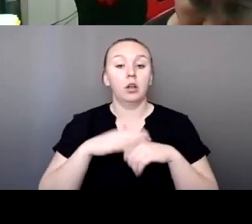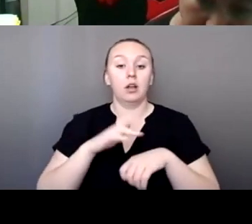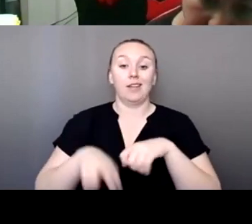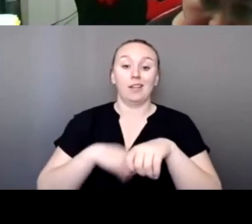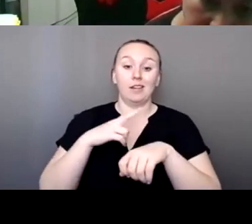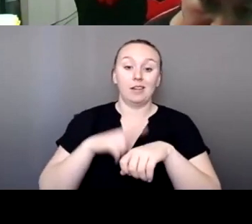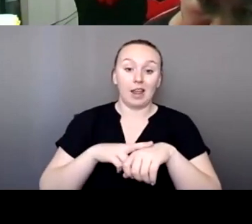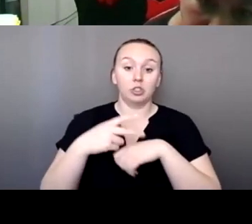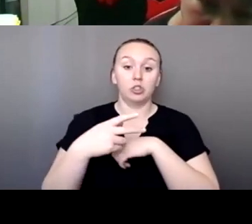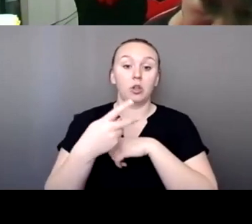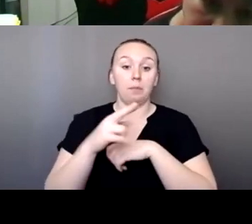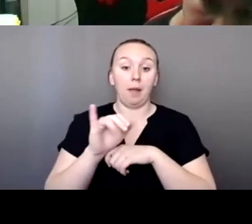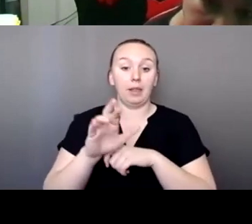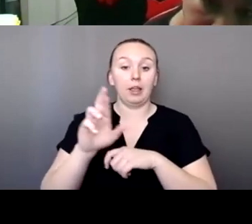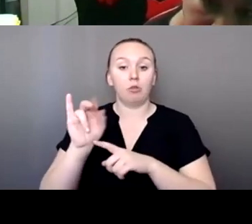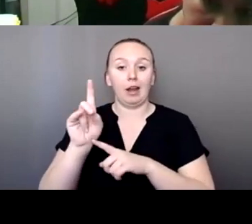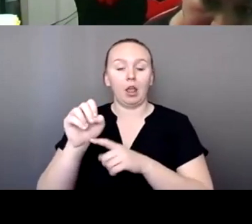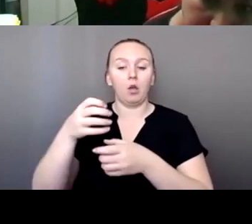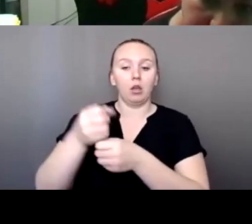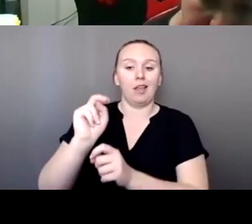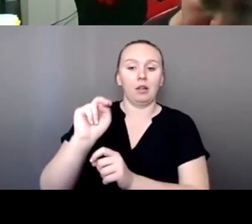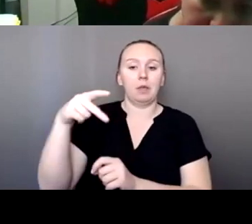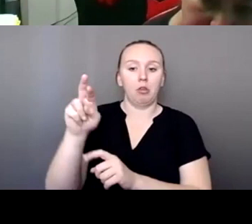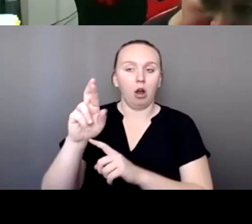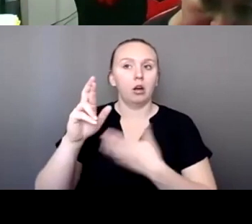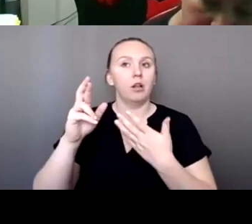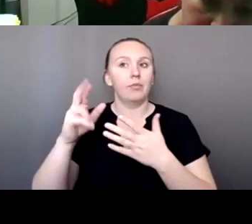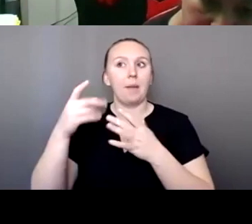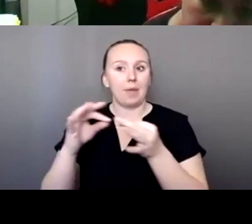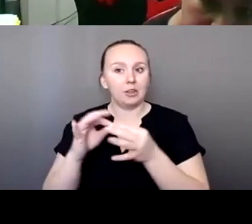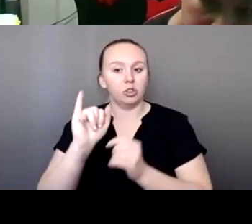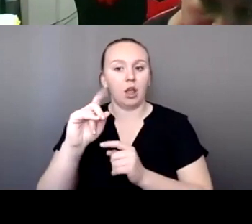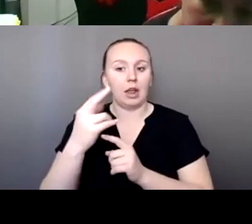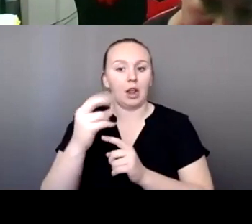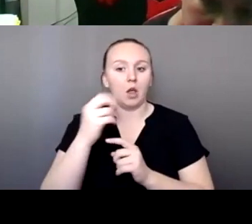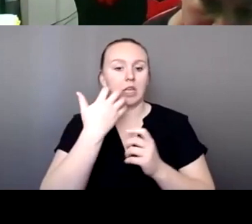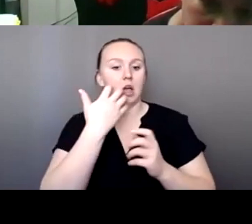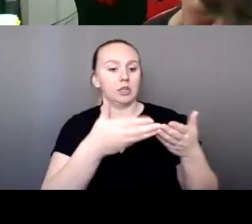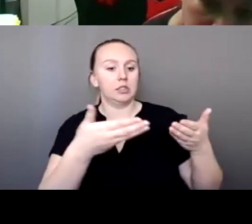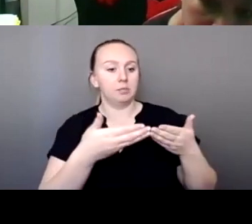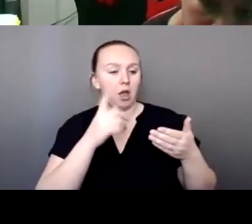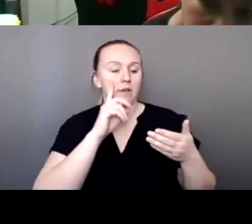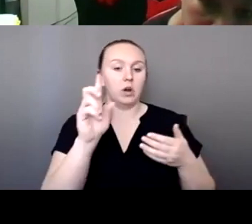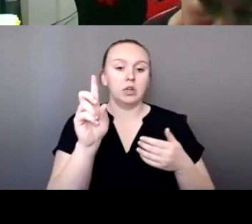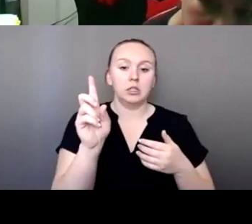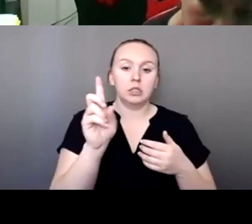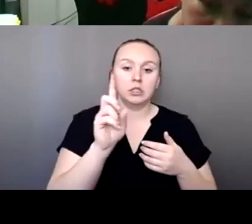um, Idaho has been identified as this like hotspot for white supremacy and domestic terrorism organizations, which is, which is even